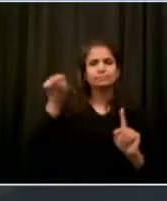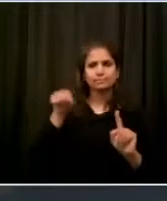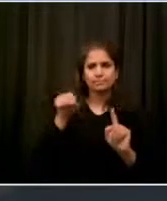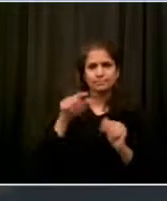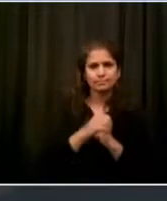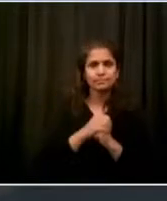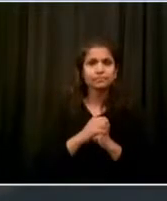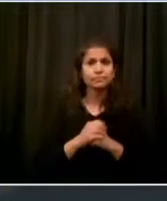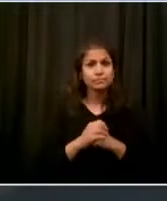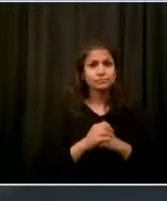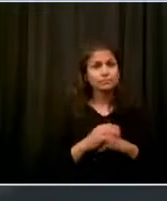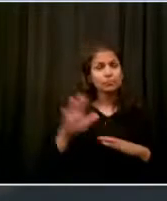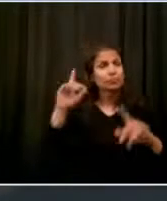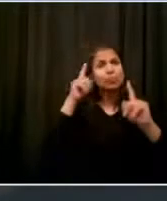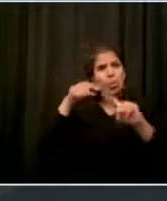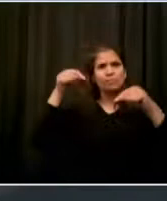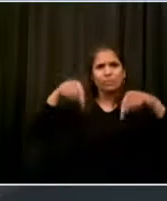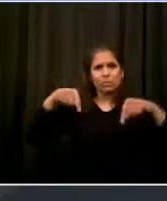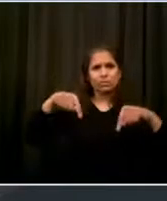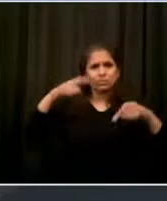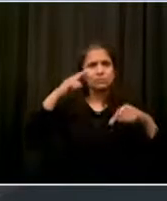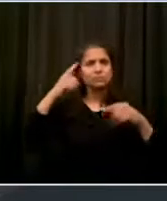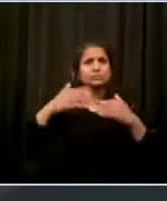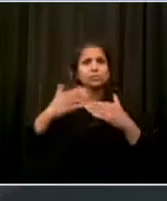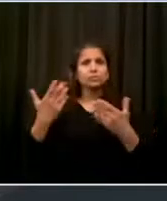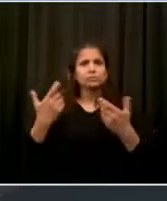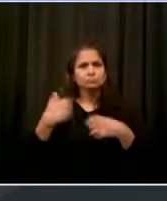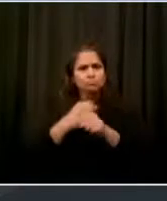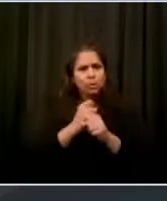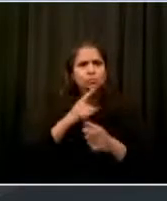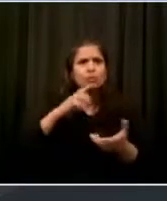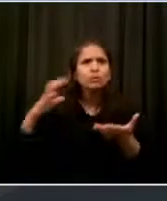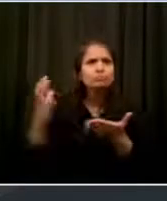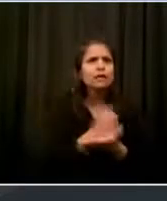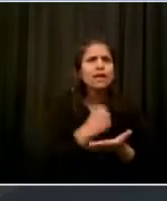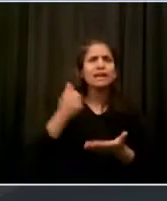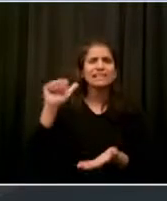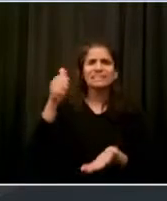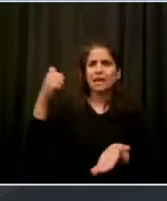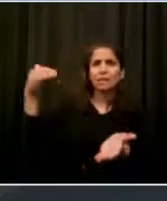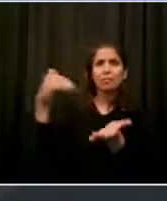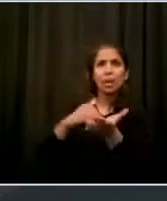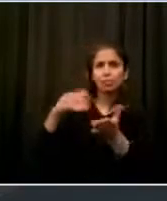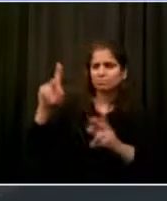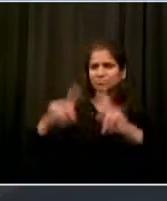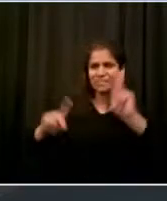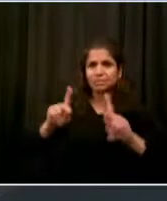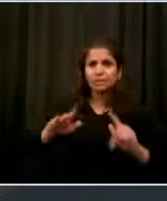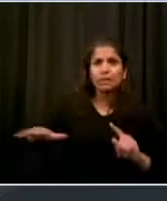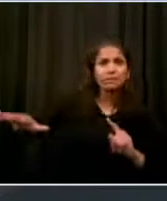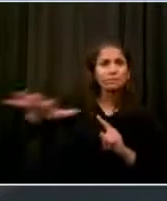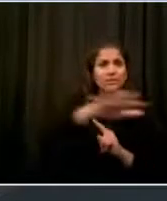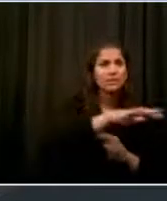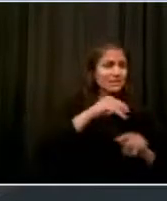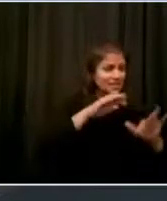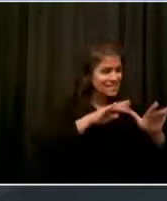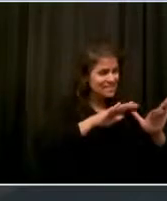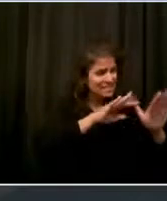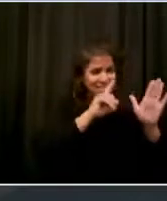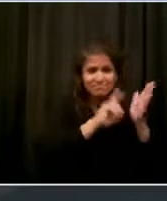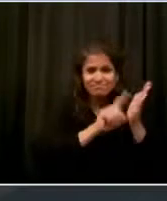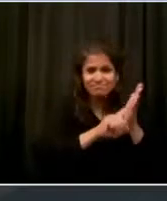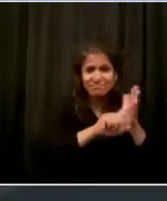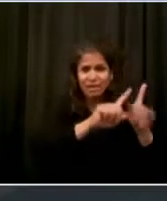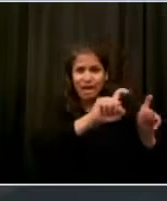supports that include education and information about resources and coping strategies. We will also